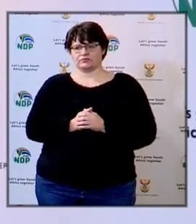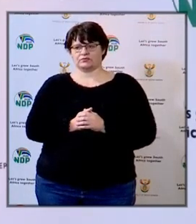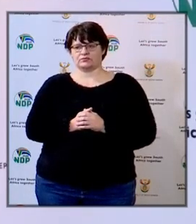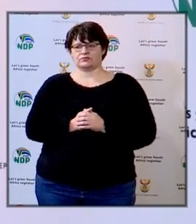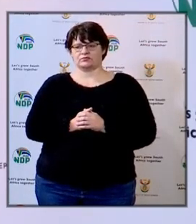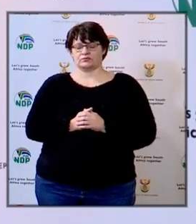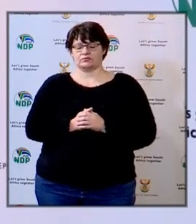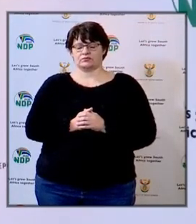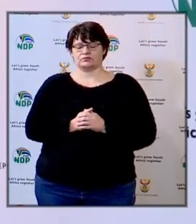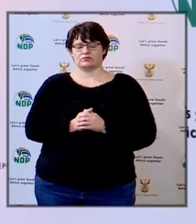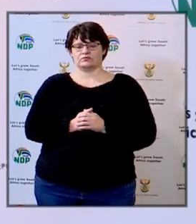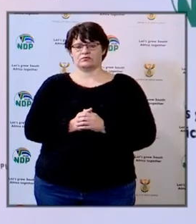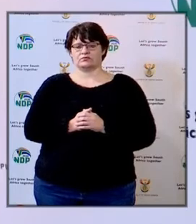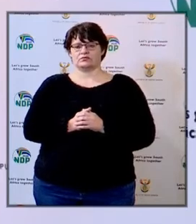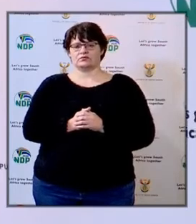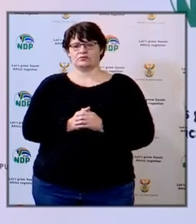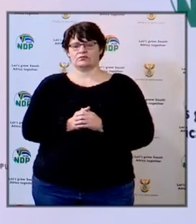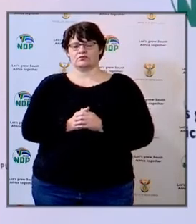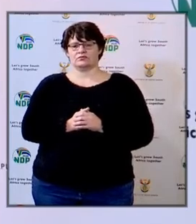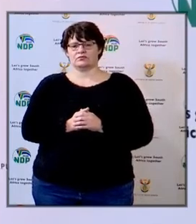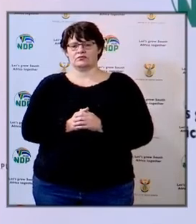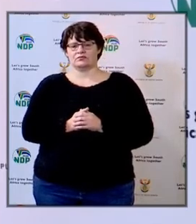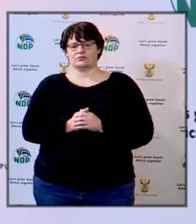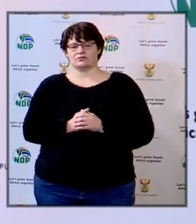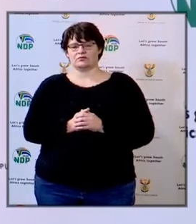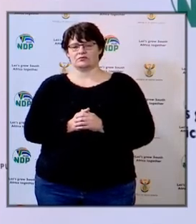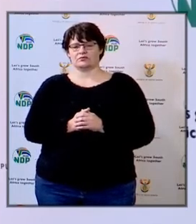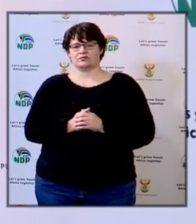Limpopo, when you're ready, you can speak.